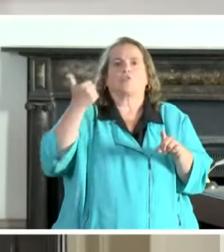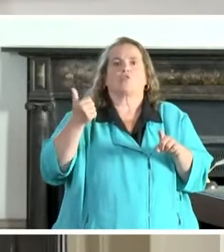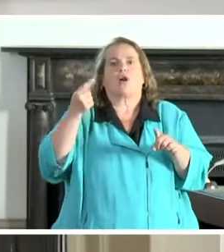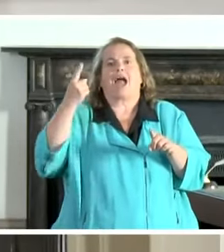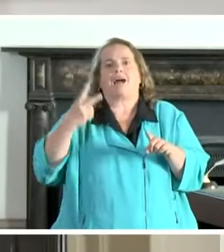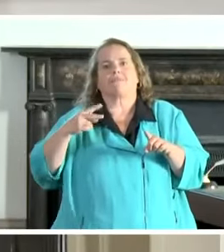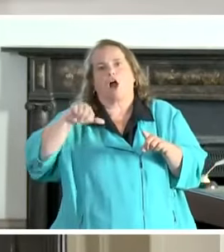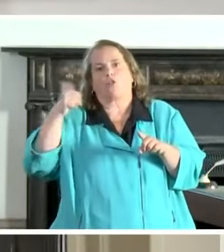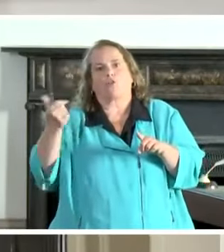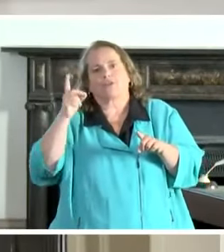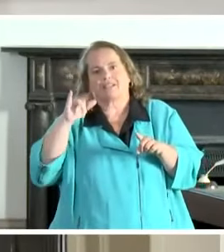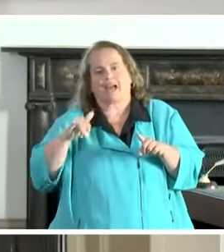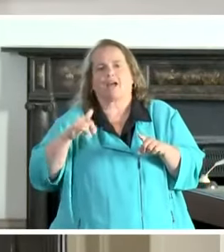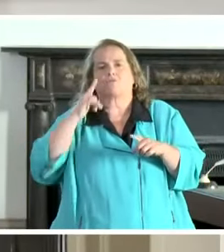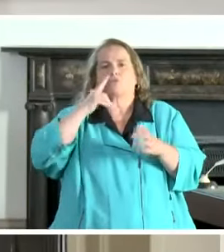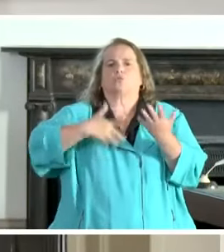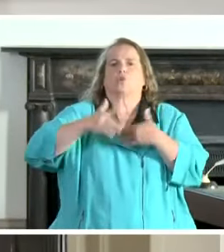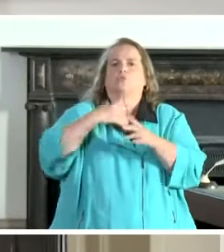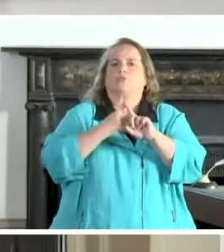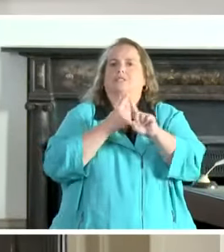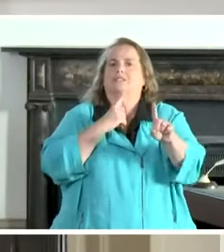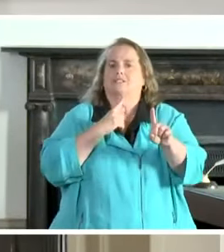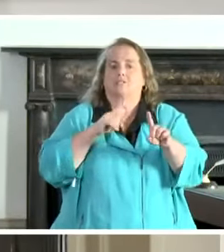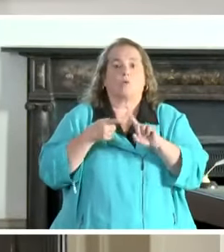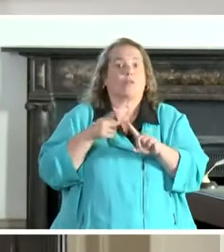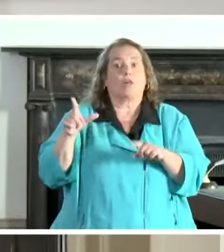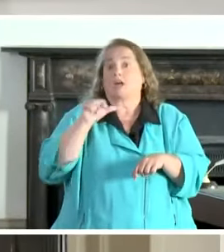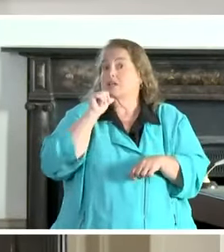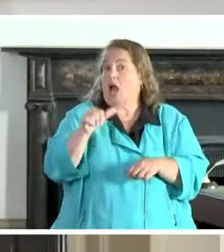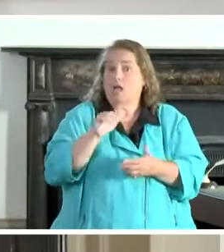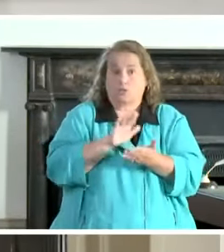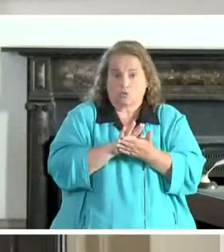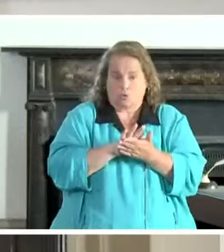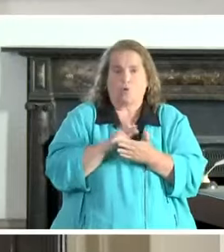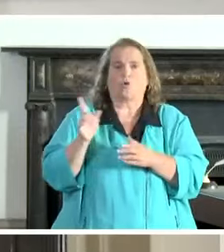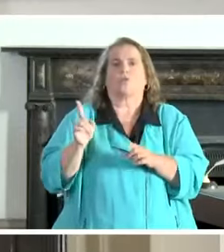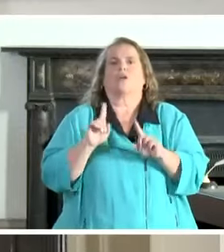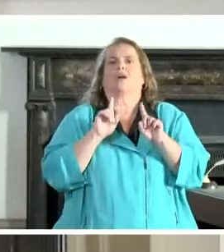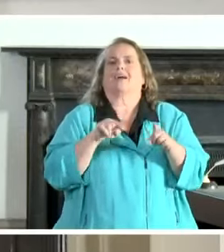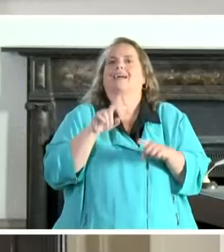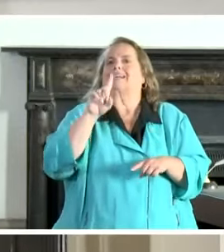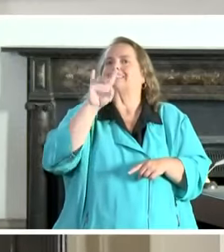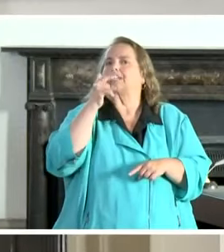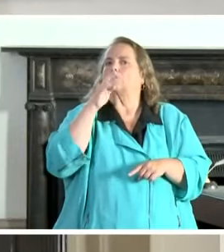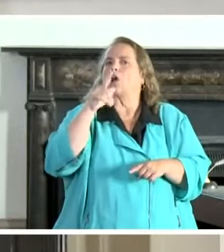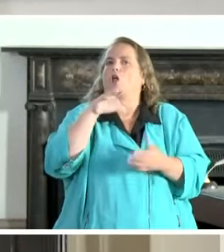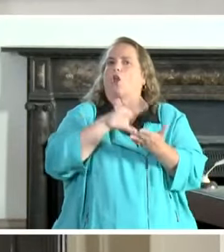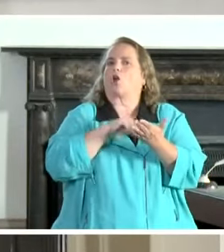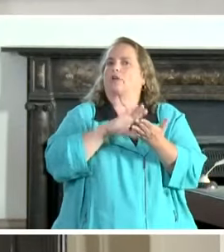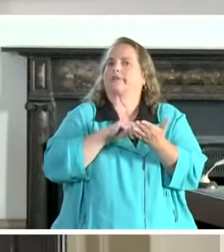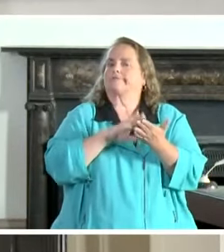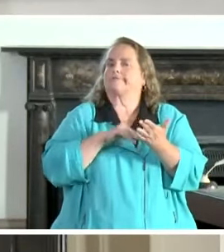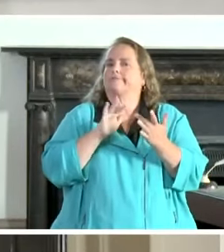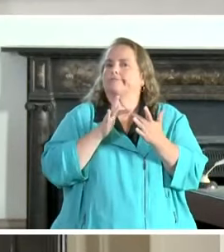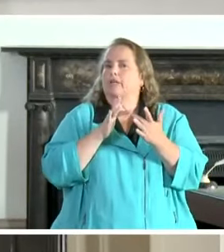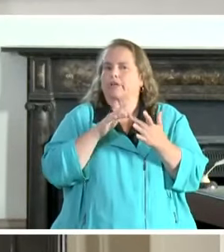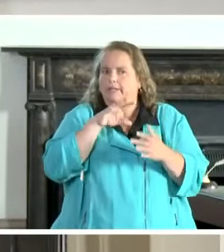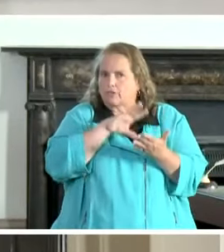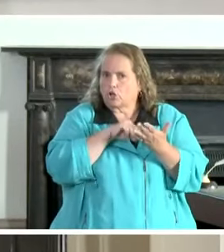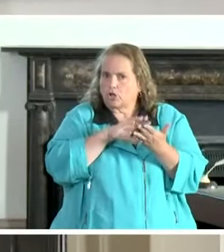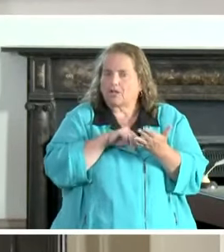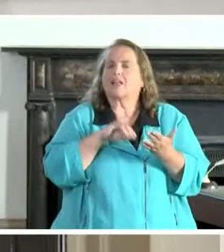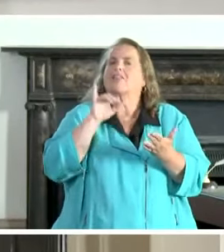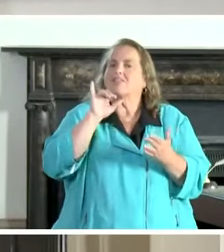distancing. And then when they're not at school, they participate in digital learning. Absolutely acceptable, because it still follows these